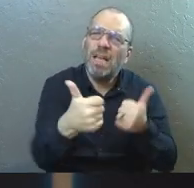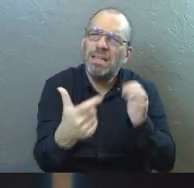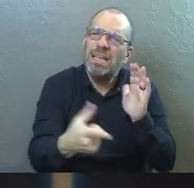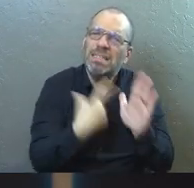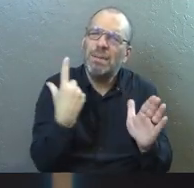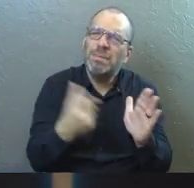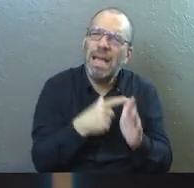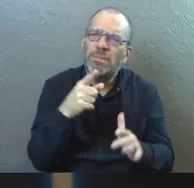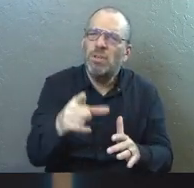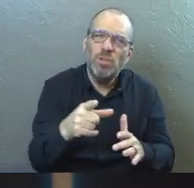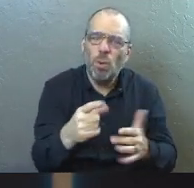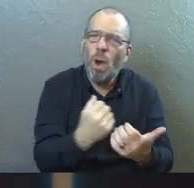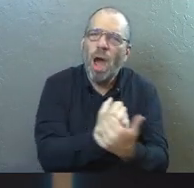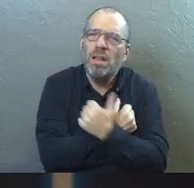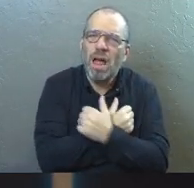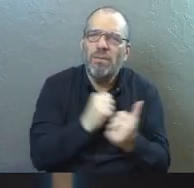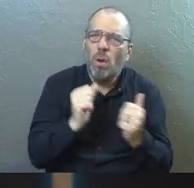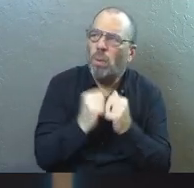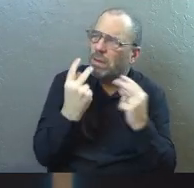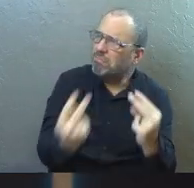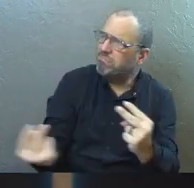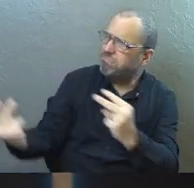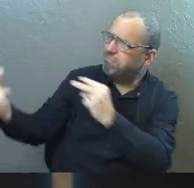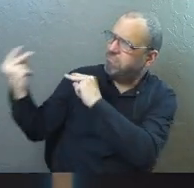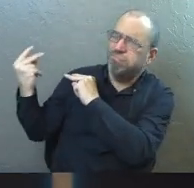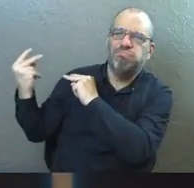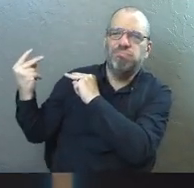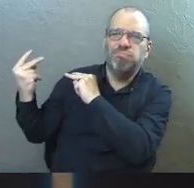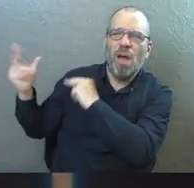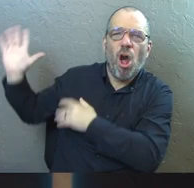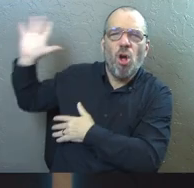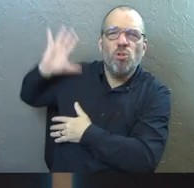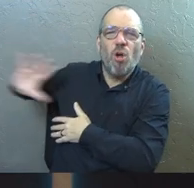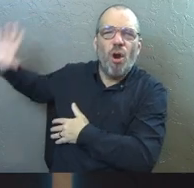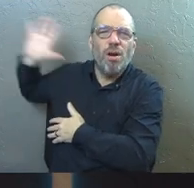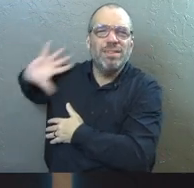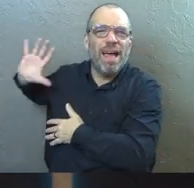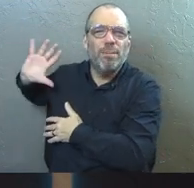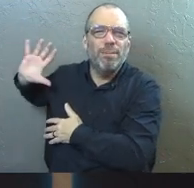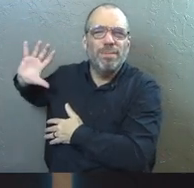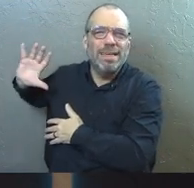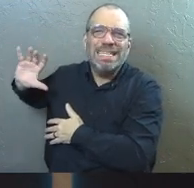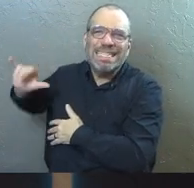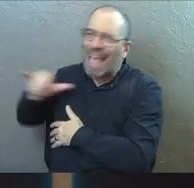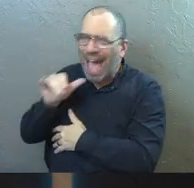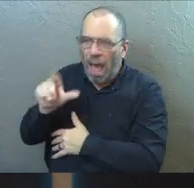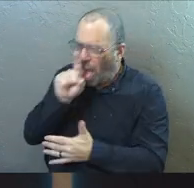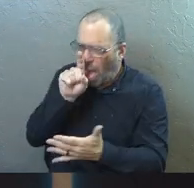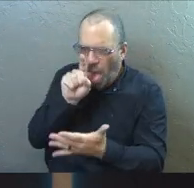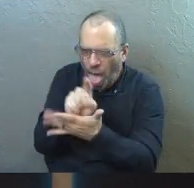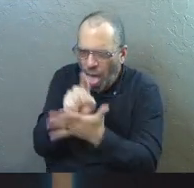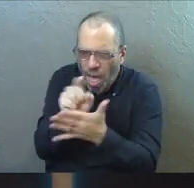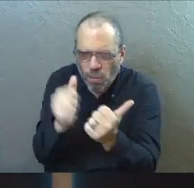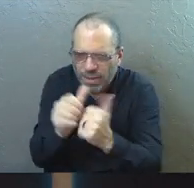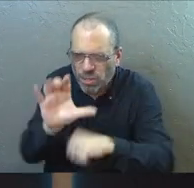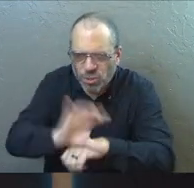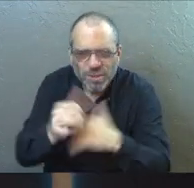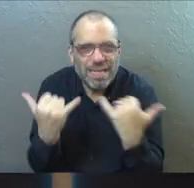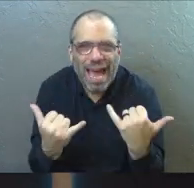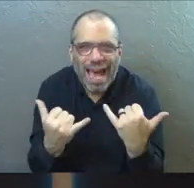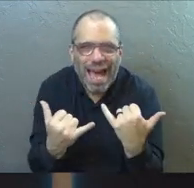sometimes you're in love with what a church used to be? And you're no longer in love with what your church is.